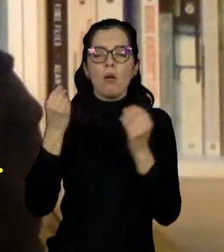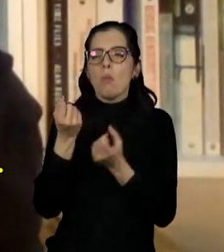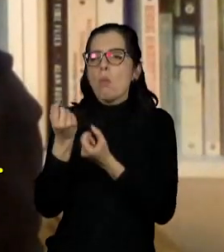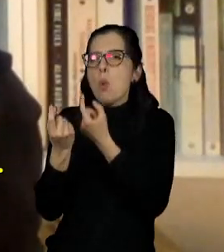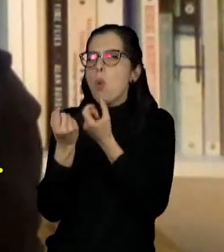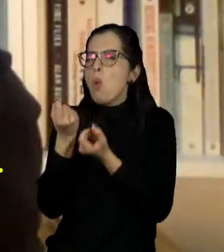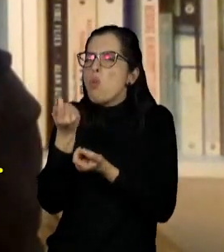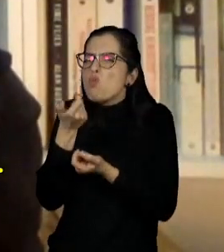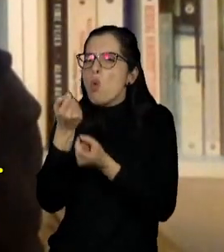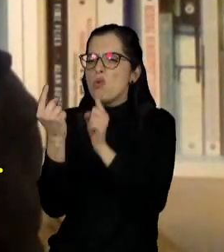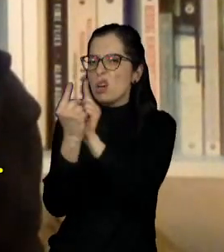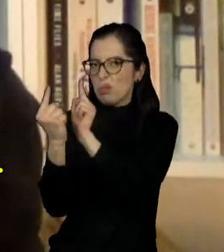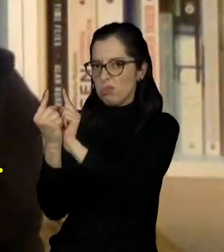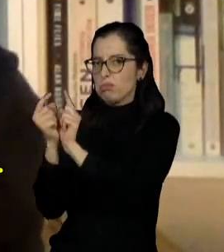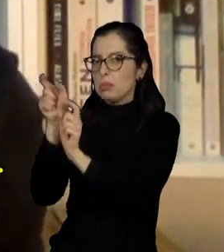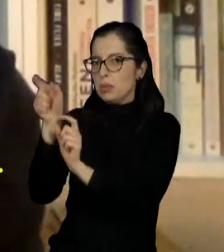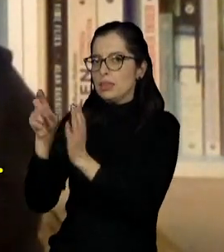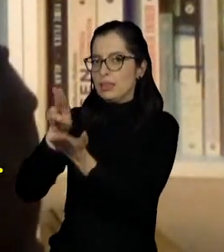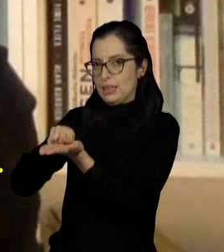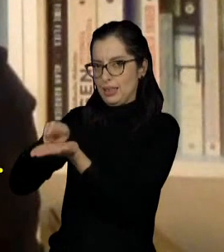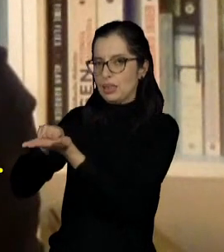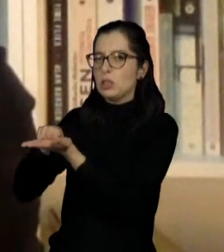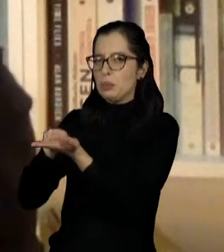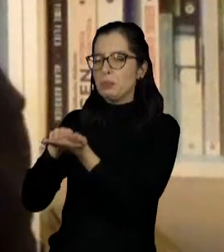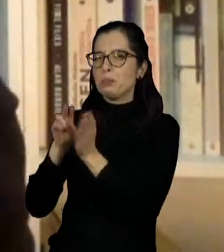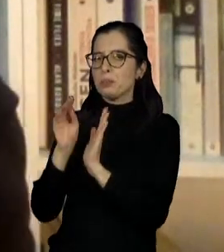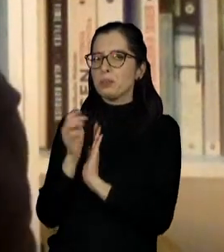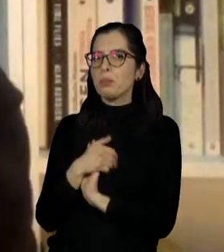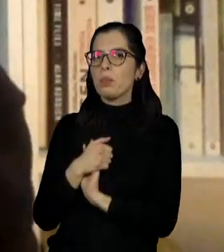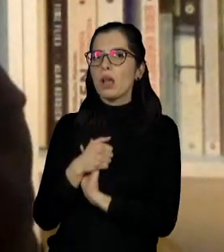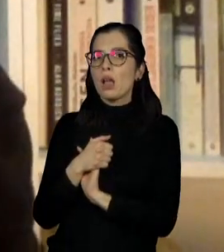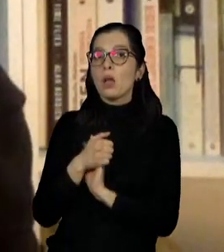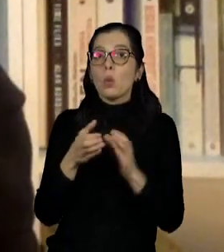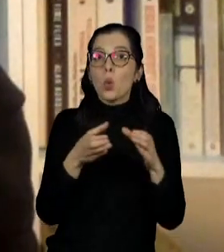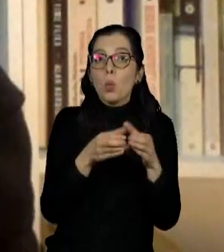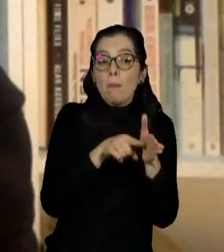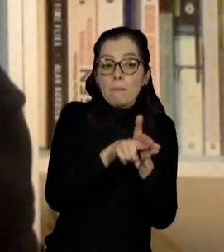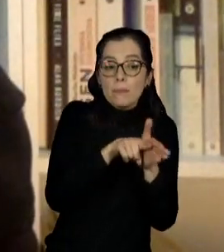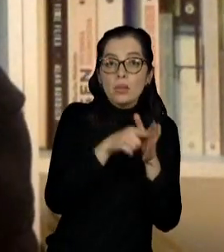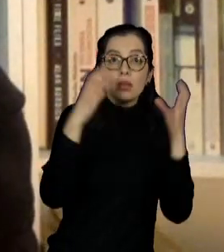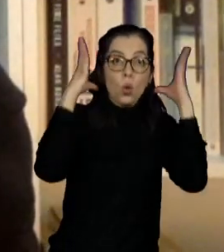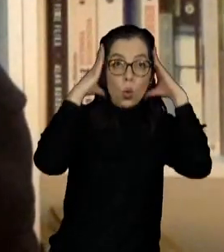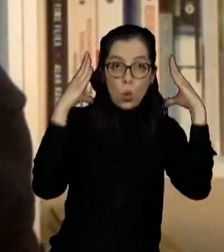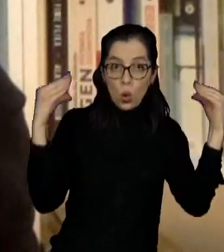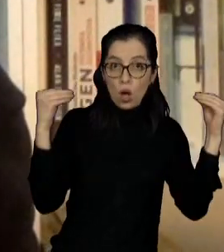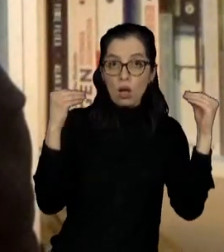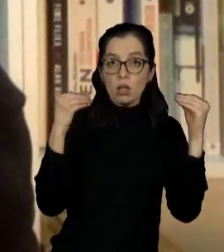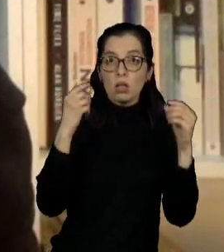which had very few patients. These Dutch investigators